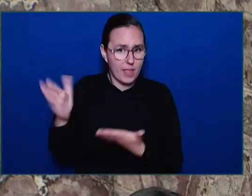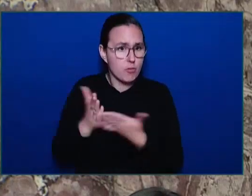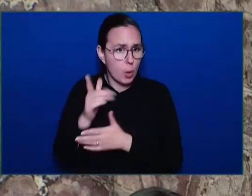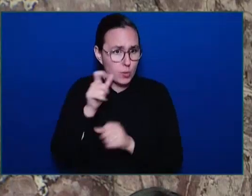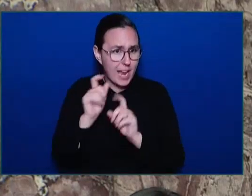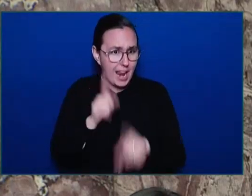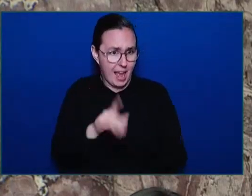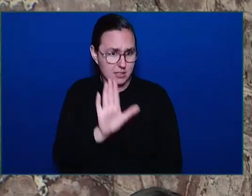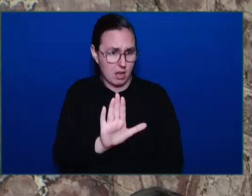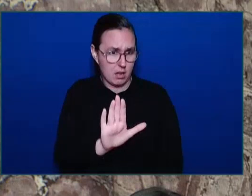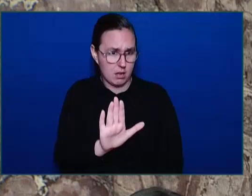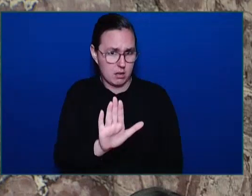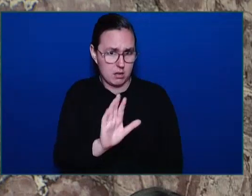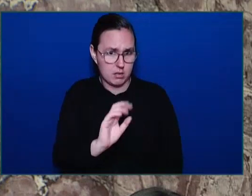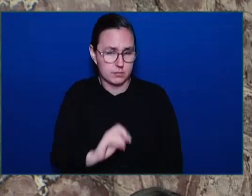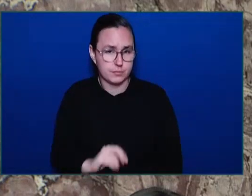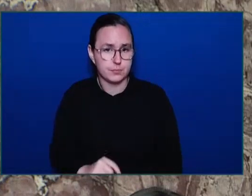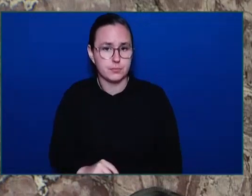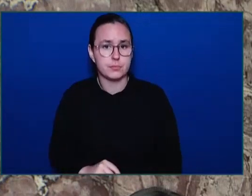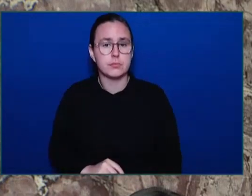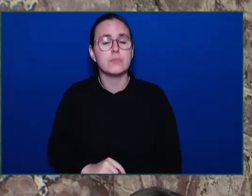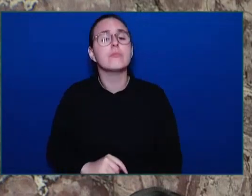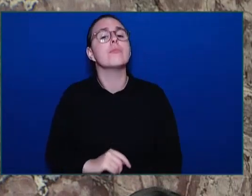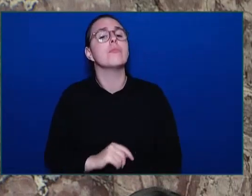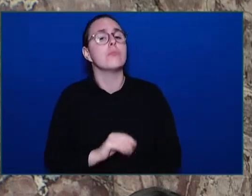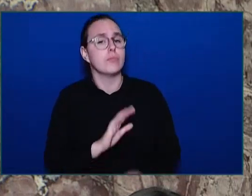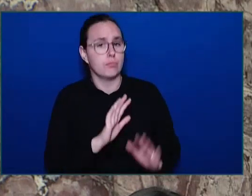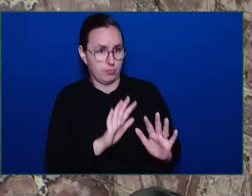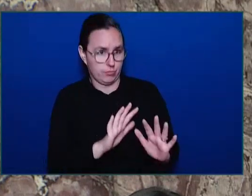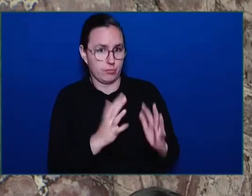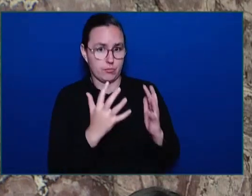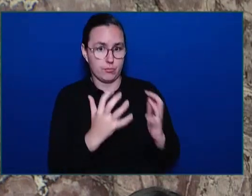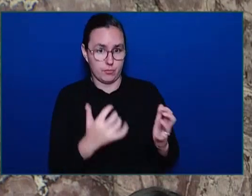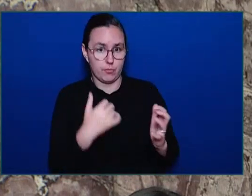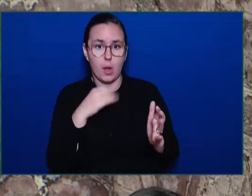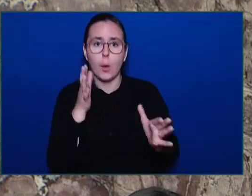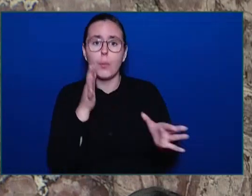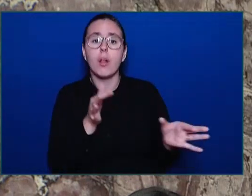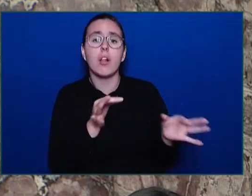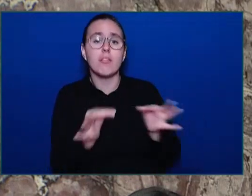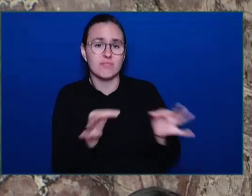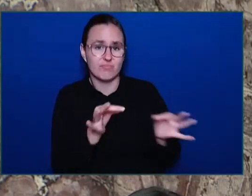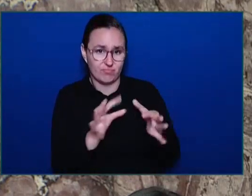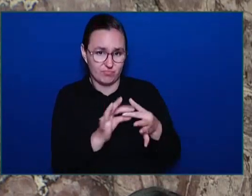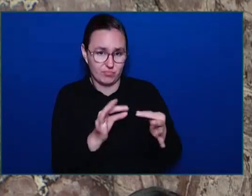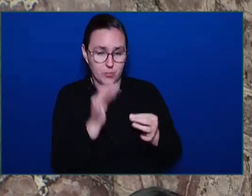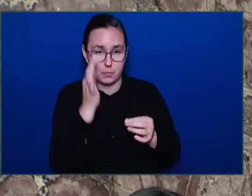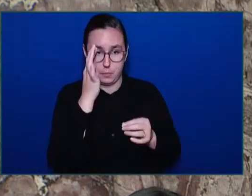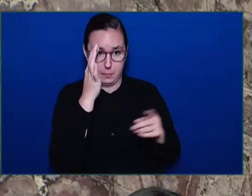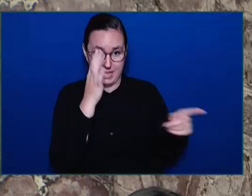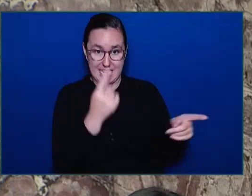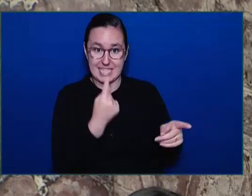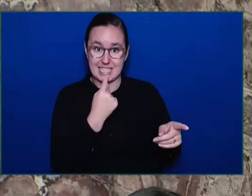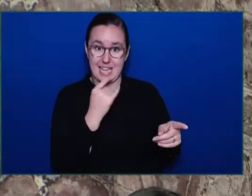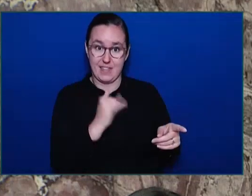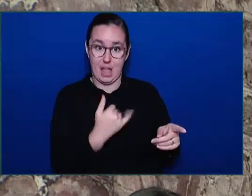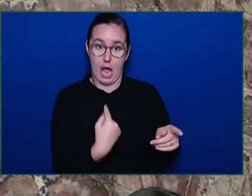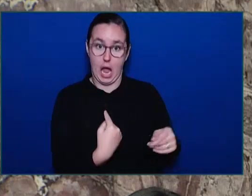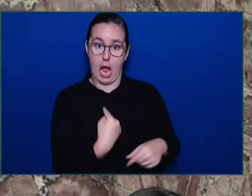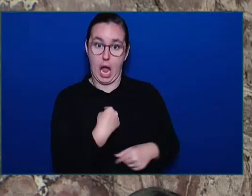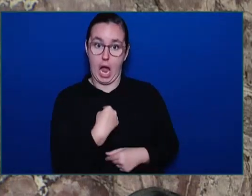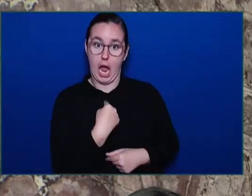that he said that I said it's okay, that the crime is okay.